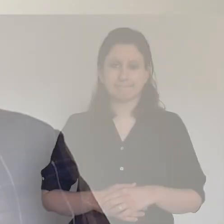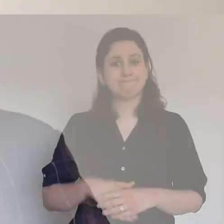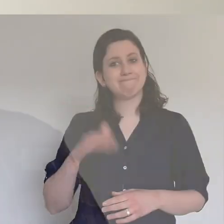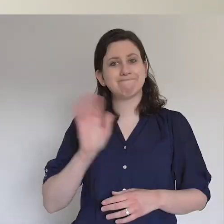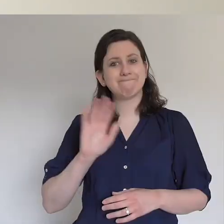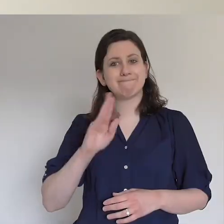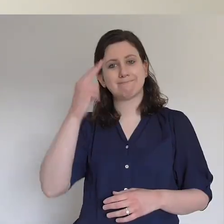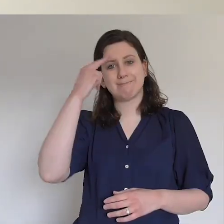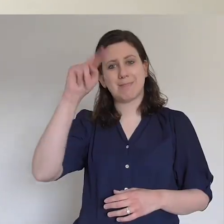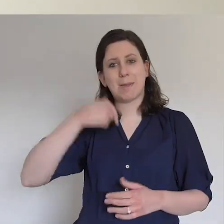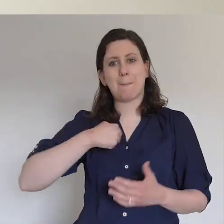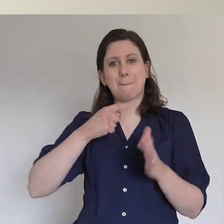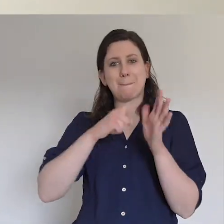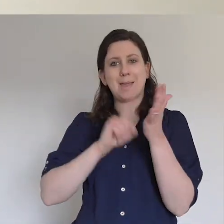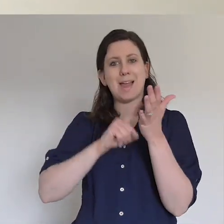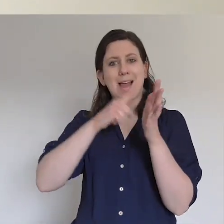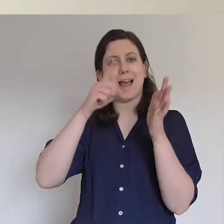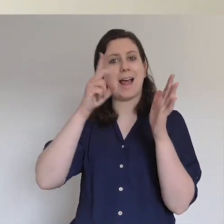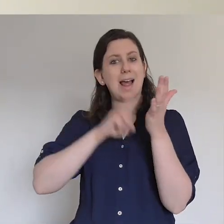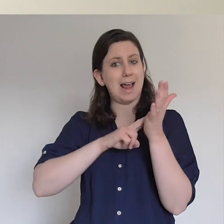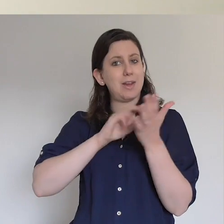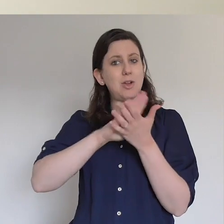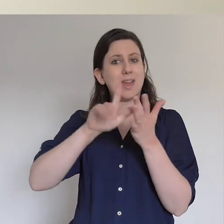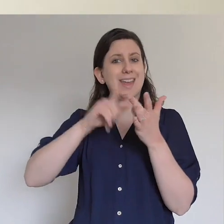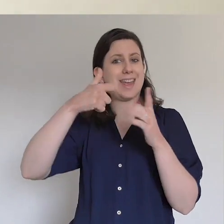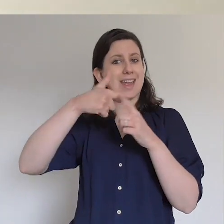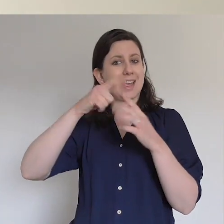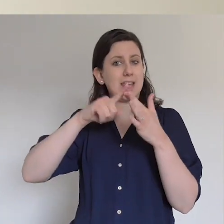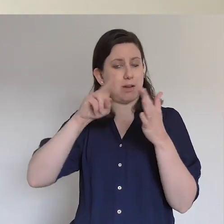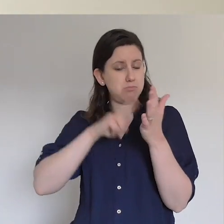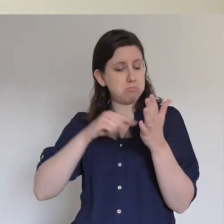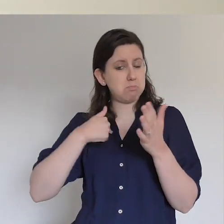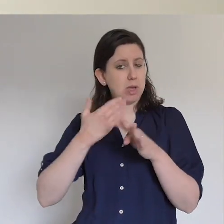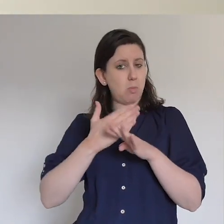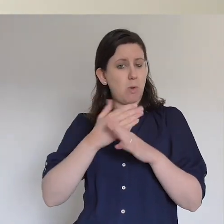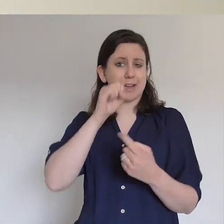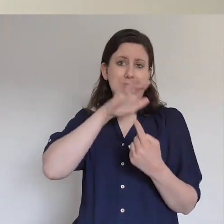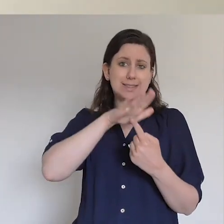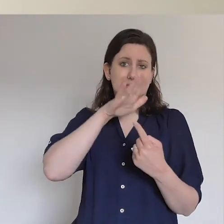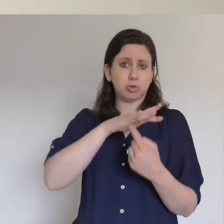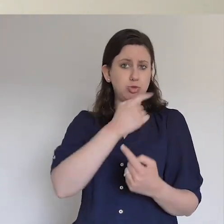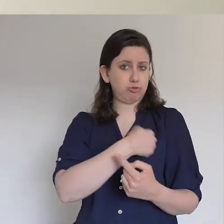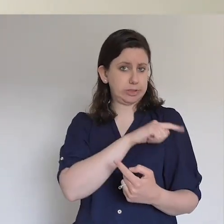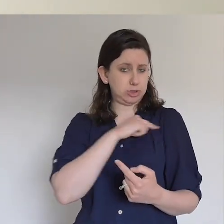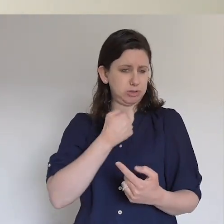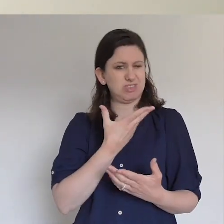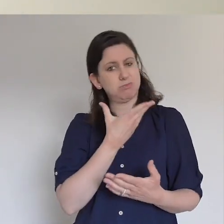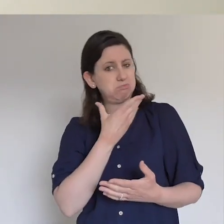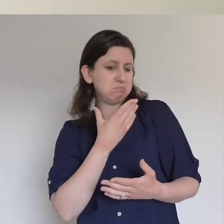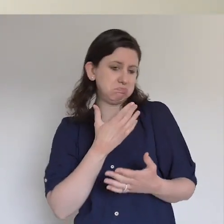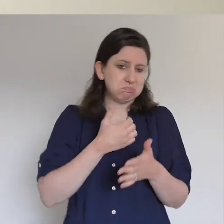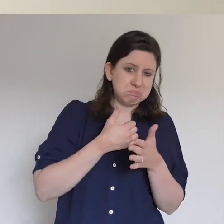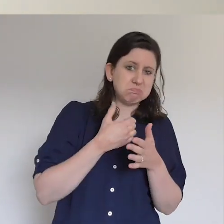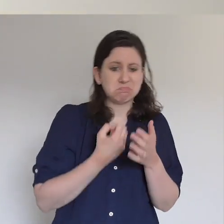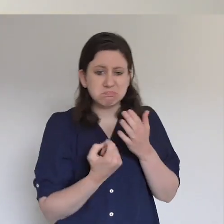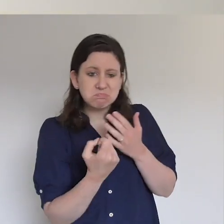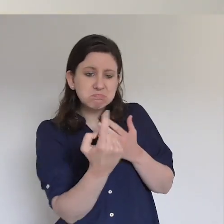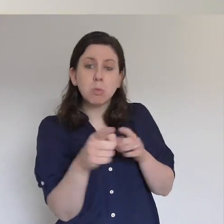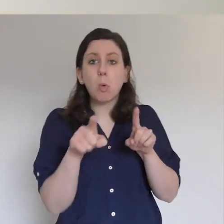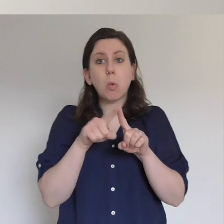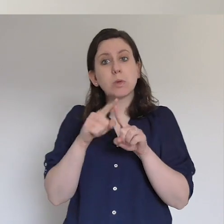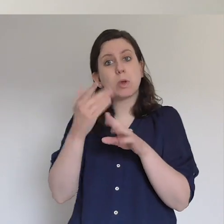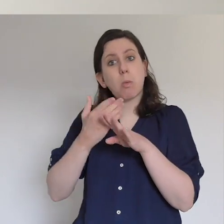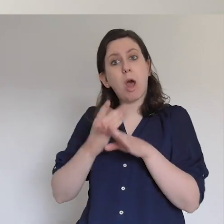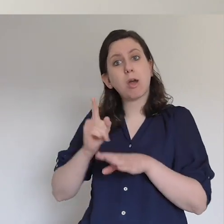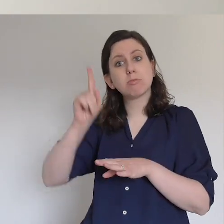Hello, my name is Alan Hicken, and I work for Central Christian on a casual basis. I also work at Skegness at